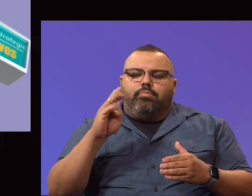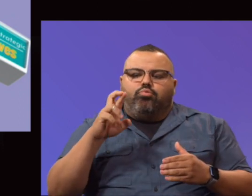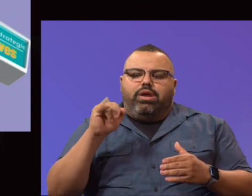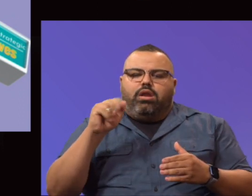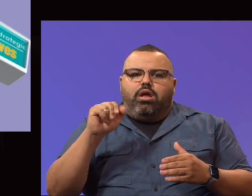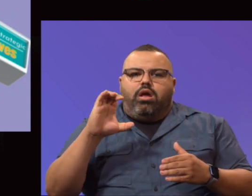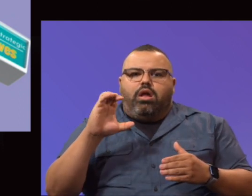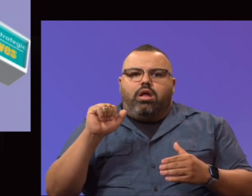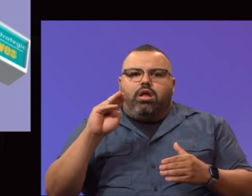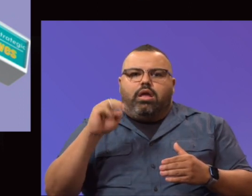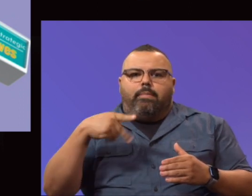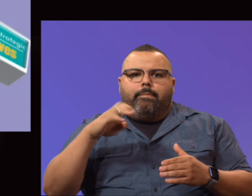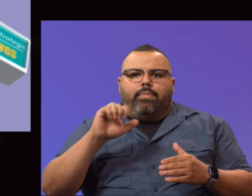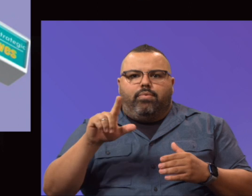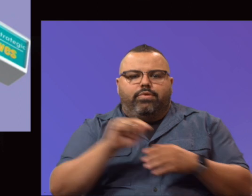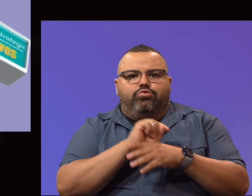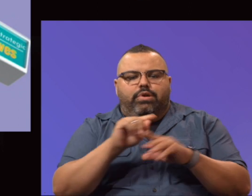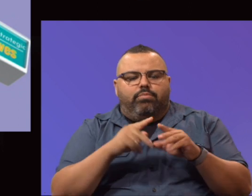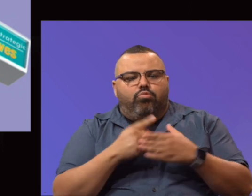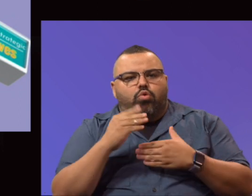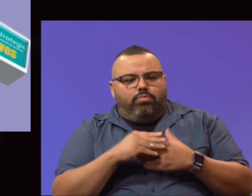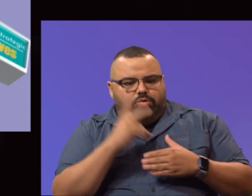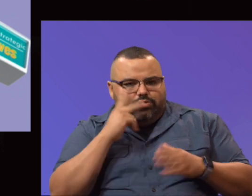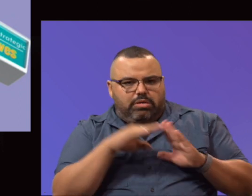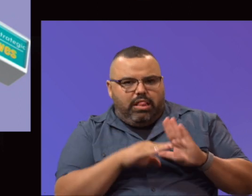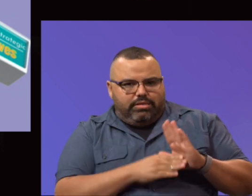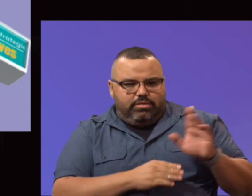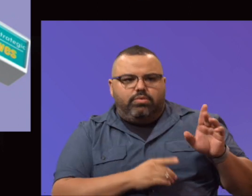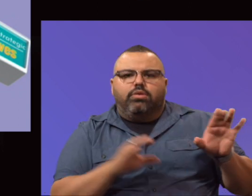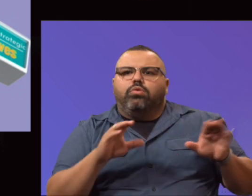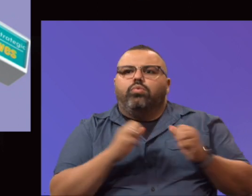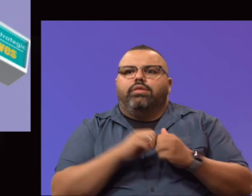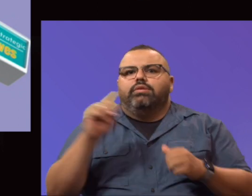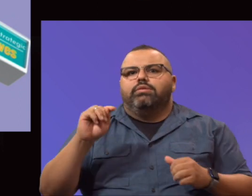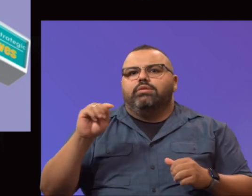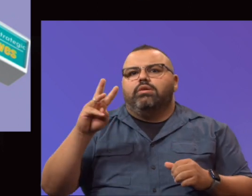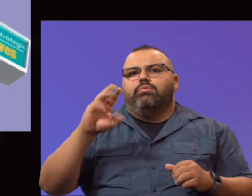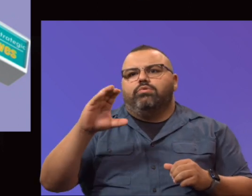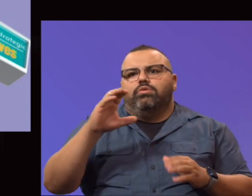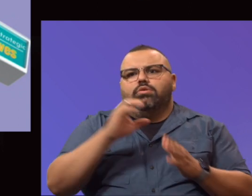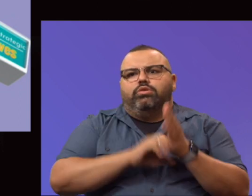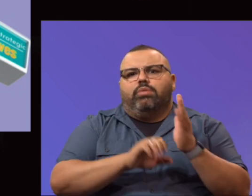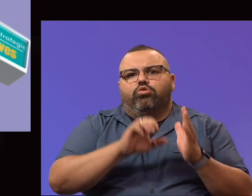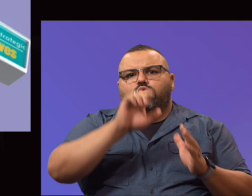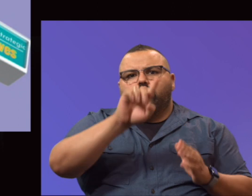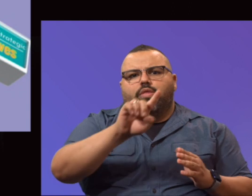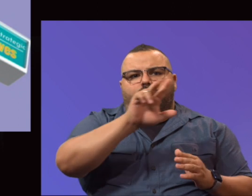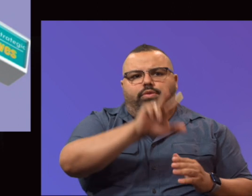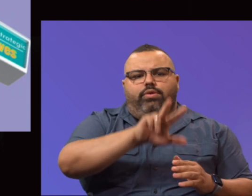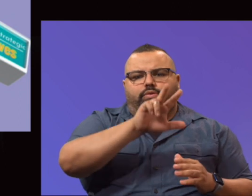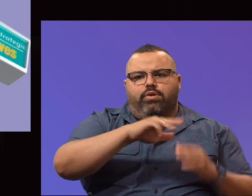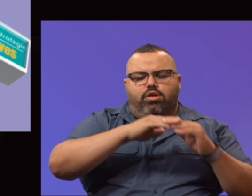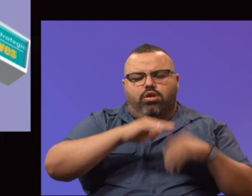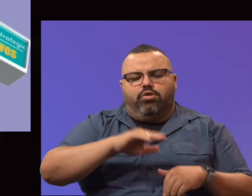for the apprenticeship training programs. You see each of those listed. We did one with TWC in Chapter 133, just